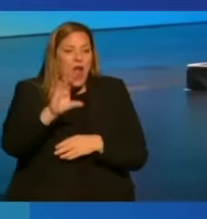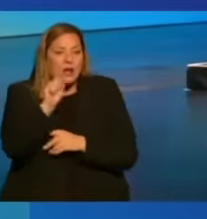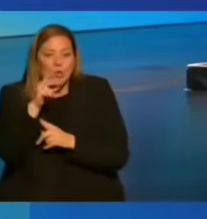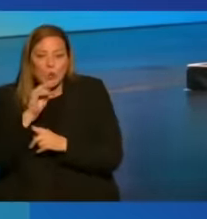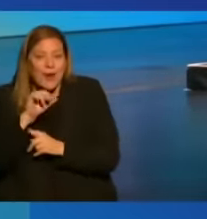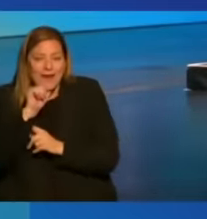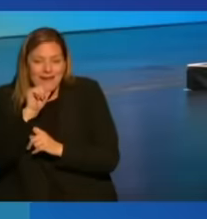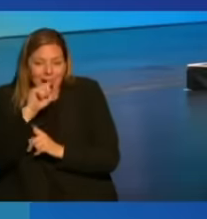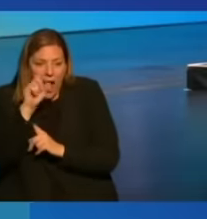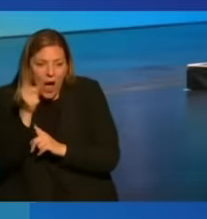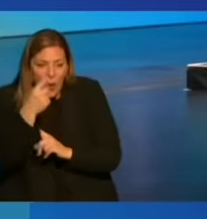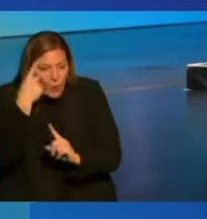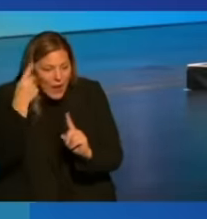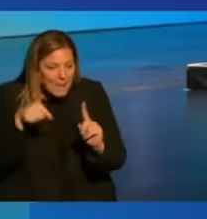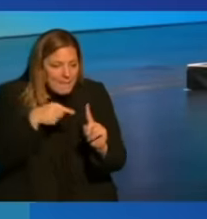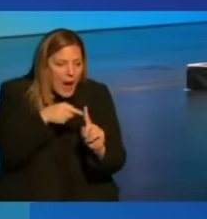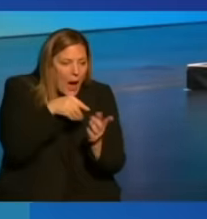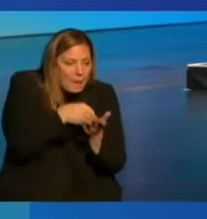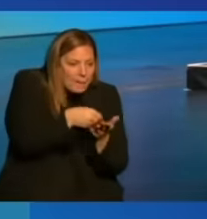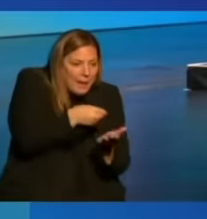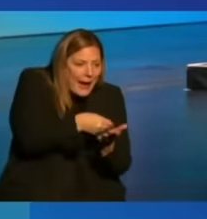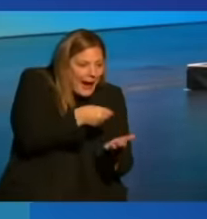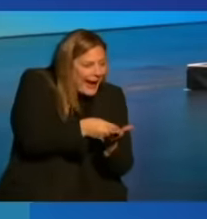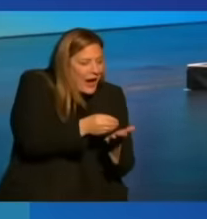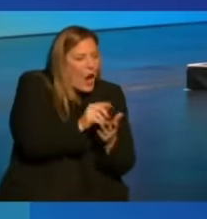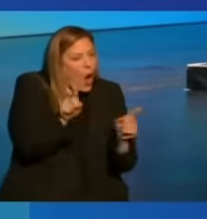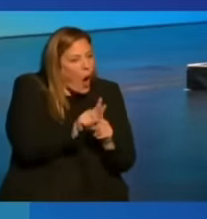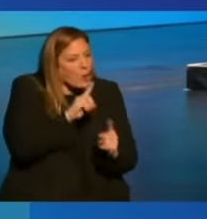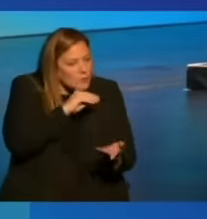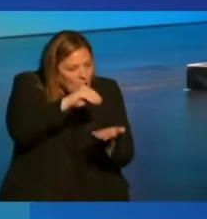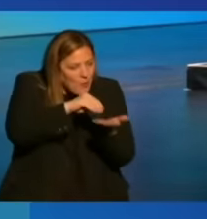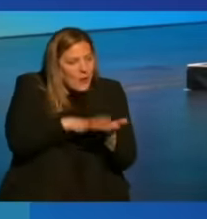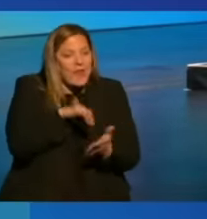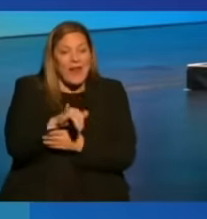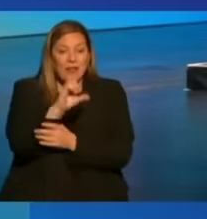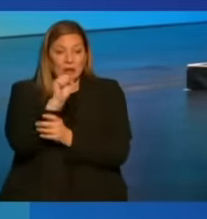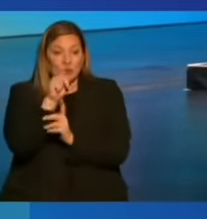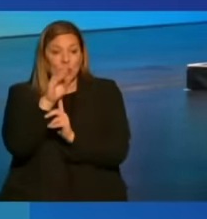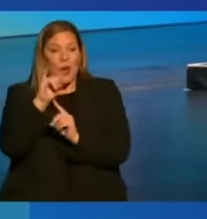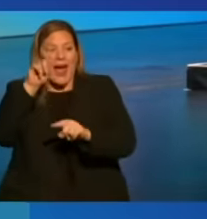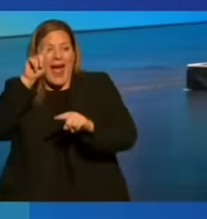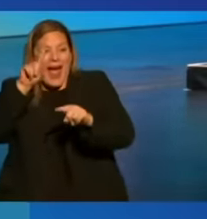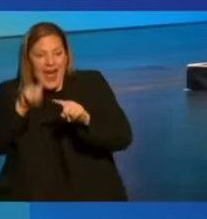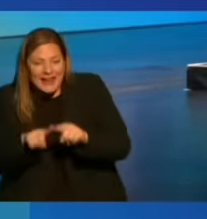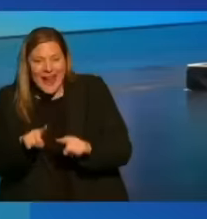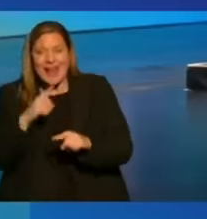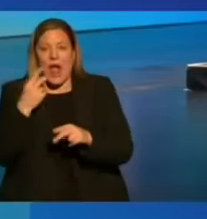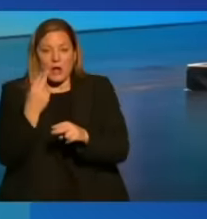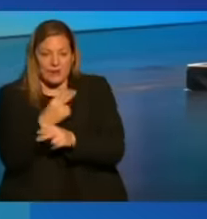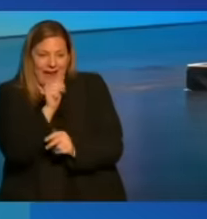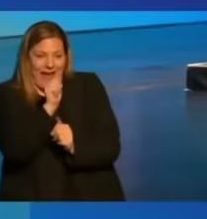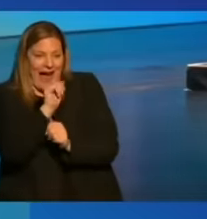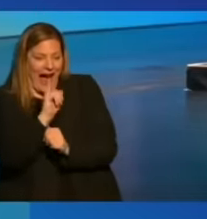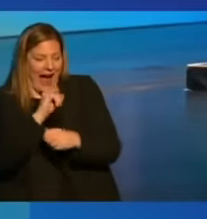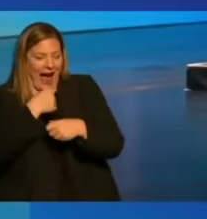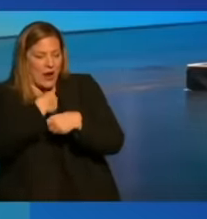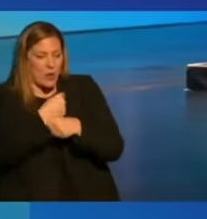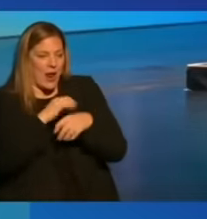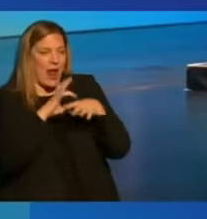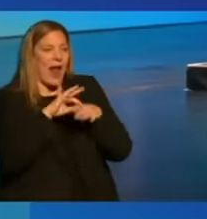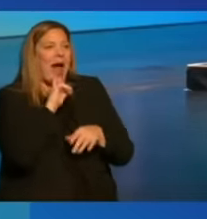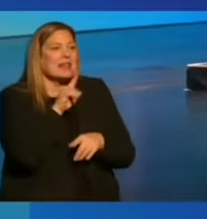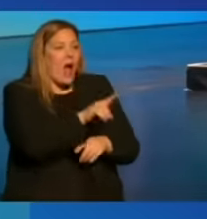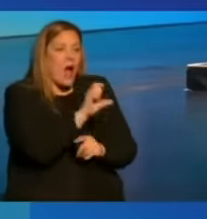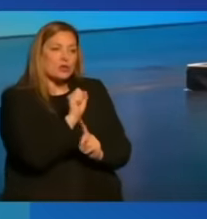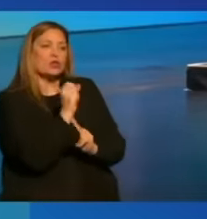wasn't just about pay. It also stipulates that studios can't treat AI-generated content as, quote-unquote, source